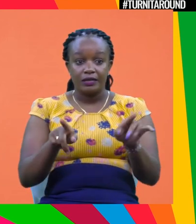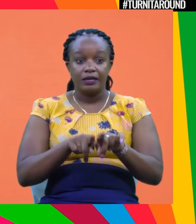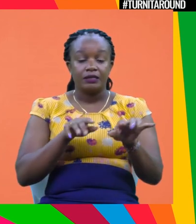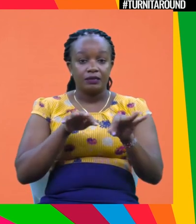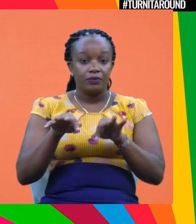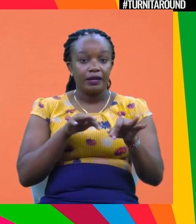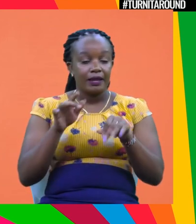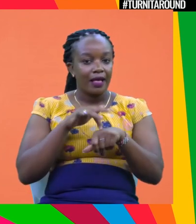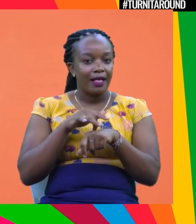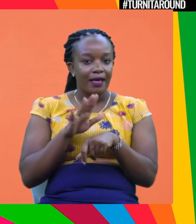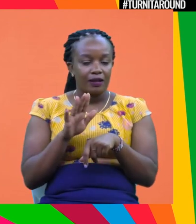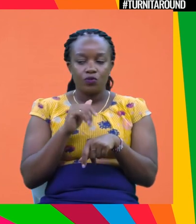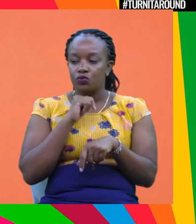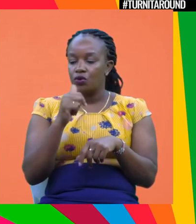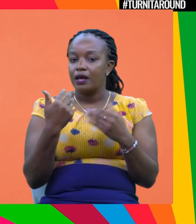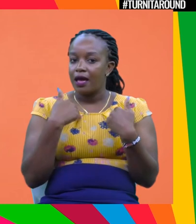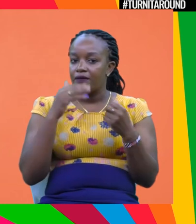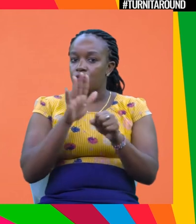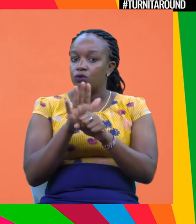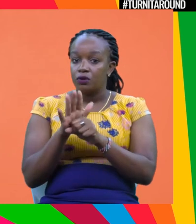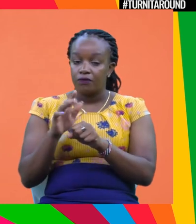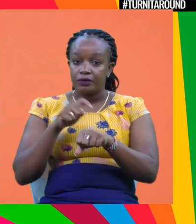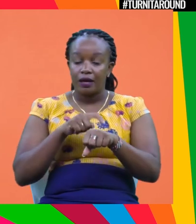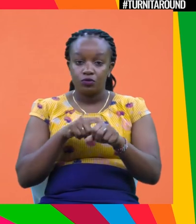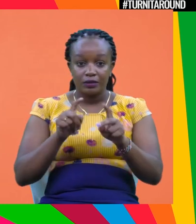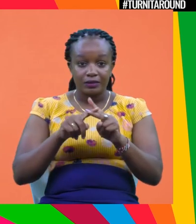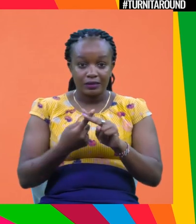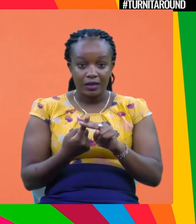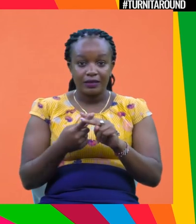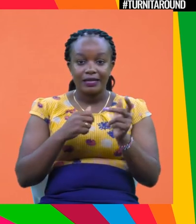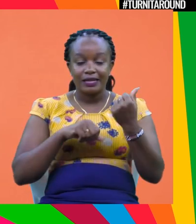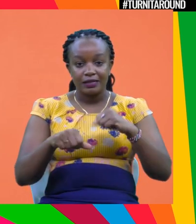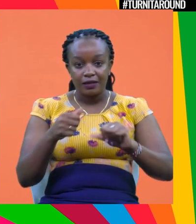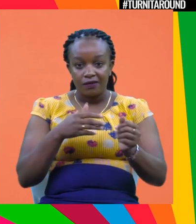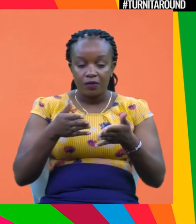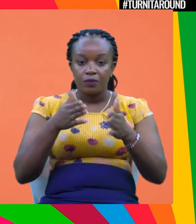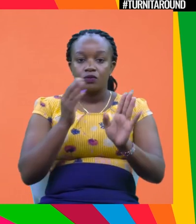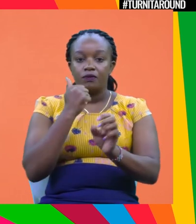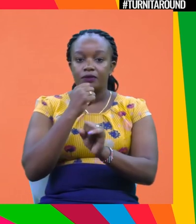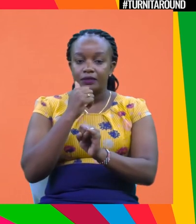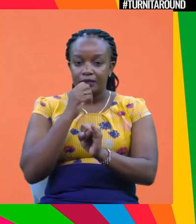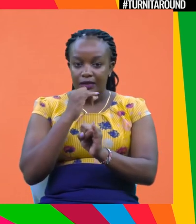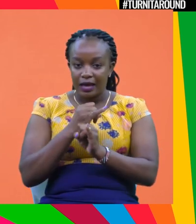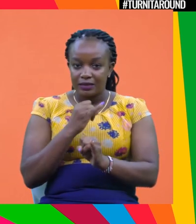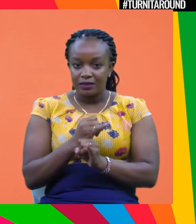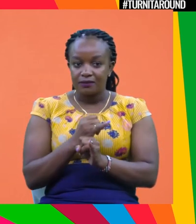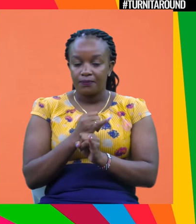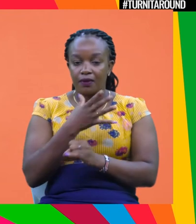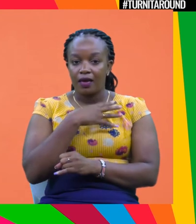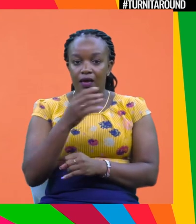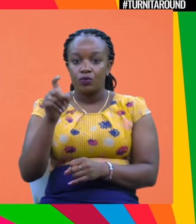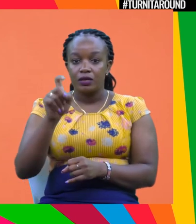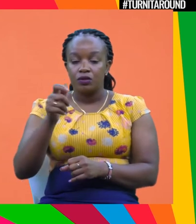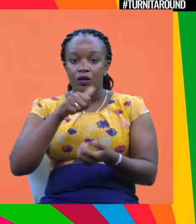mentioned in the beginning, we don't have that much time left. Again, the scientific models tell us. So, so it makes economic sense to act.